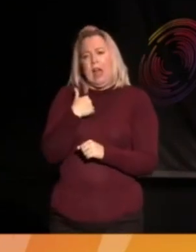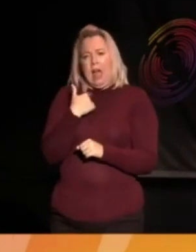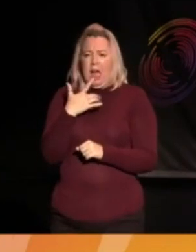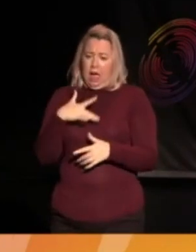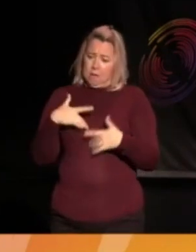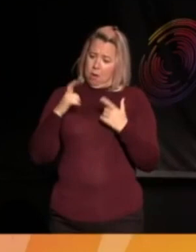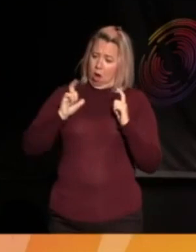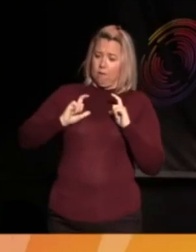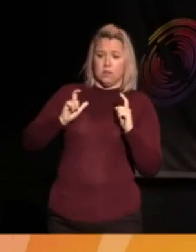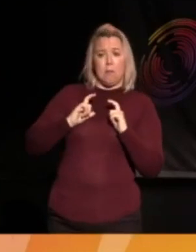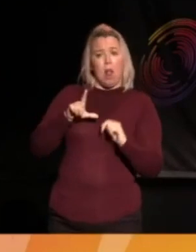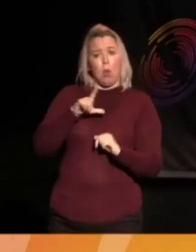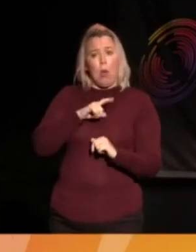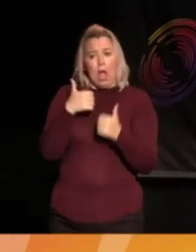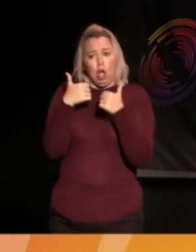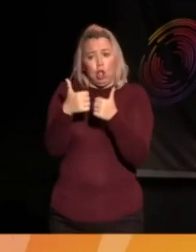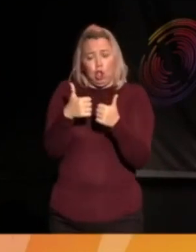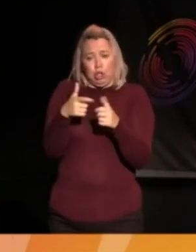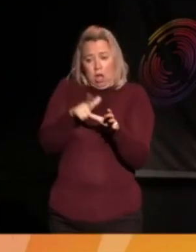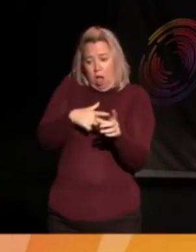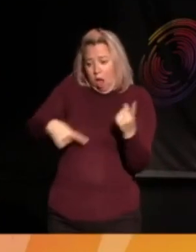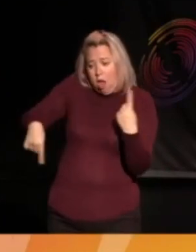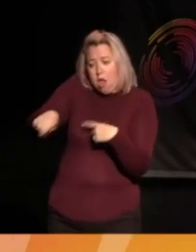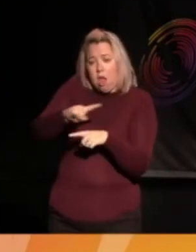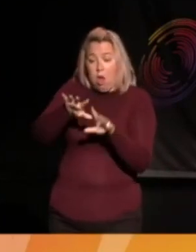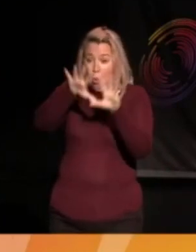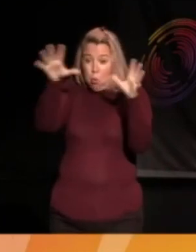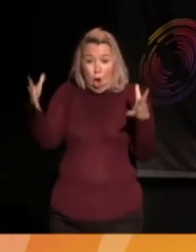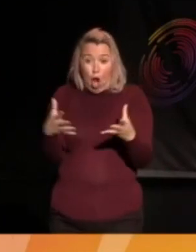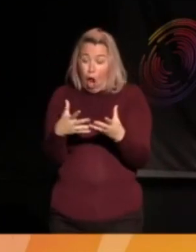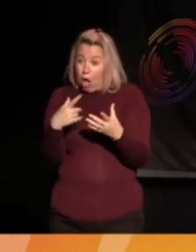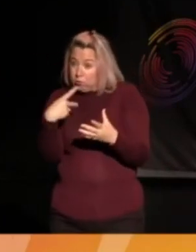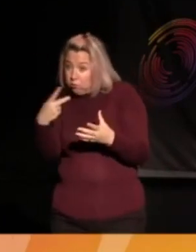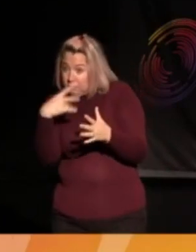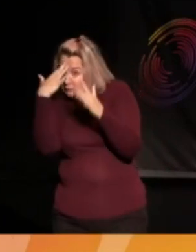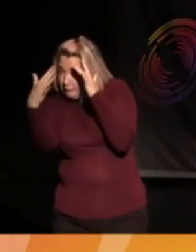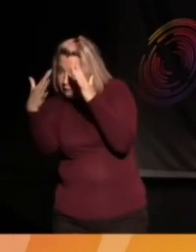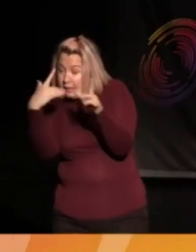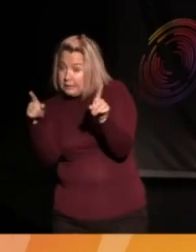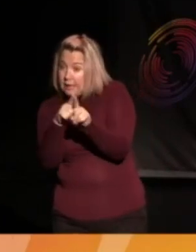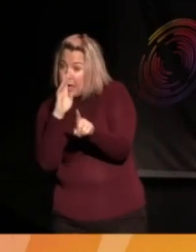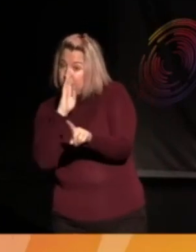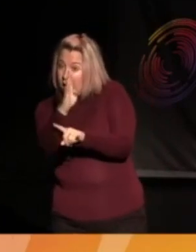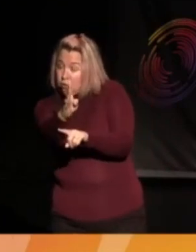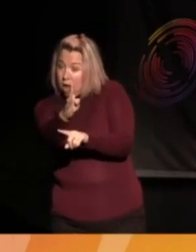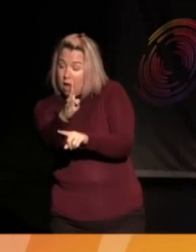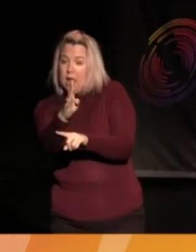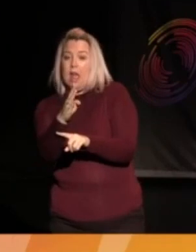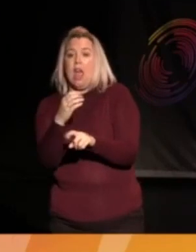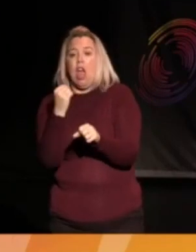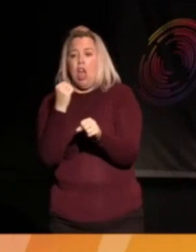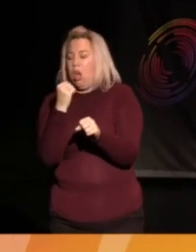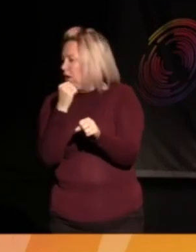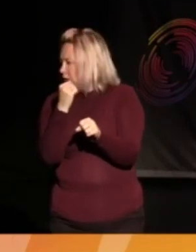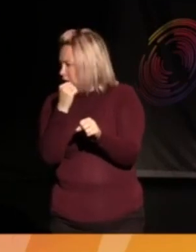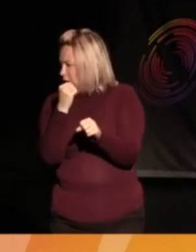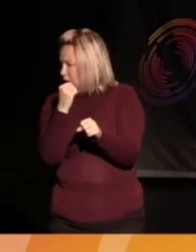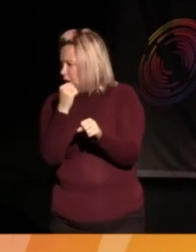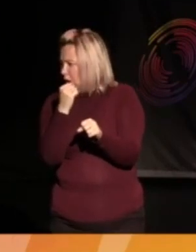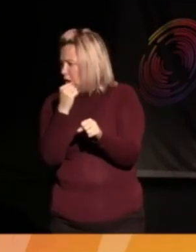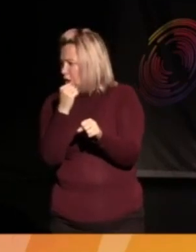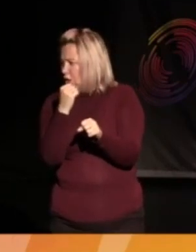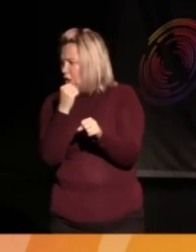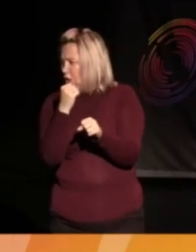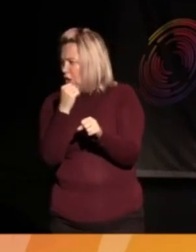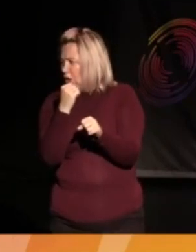it maybe is because there is such a good network of young people around the globe that are taking direct action. And I definitely think Greta Thunberg sort of lighting